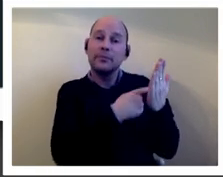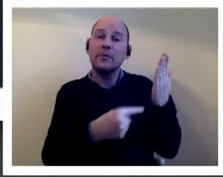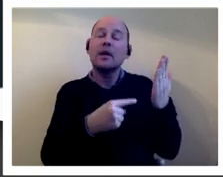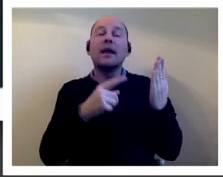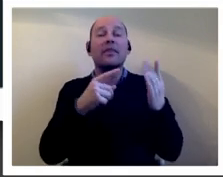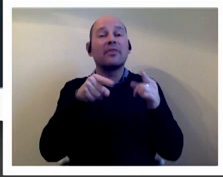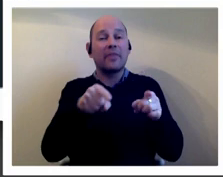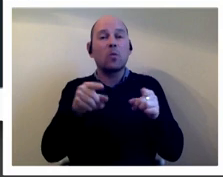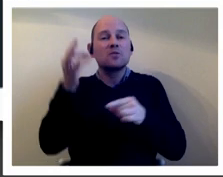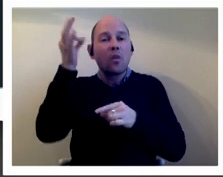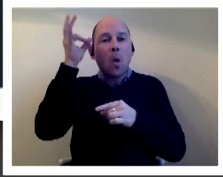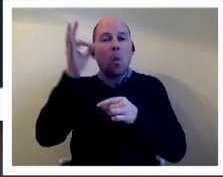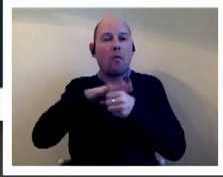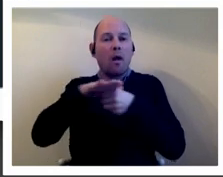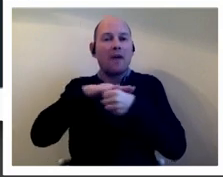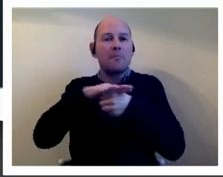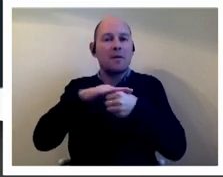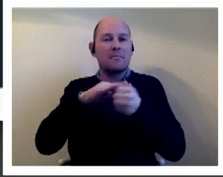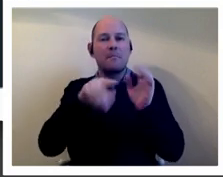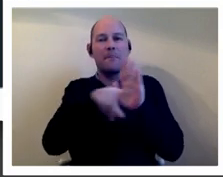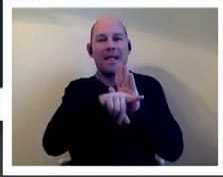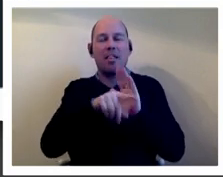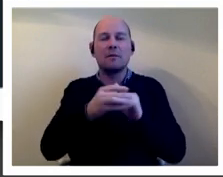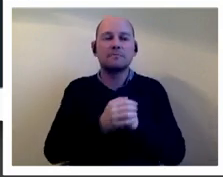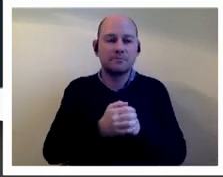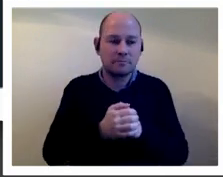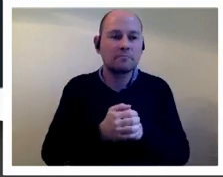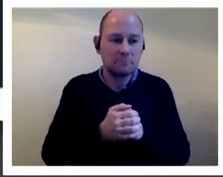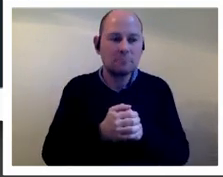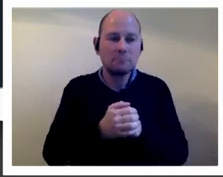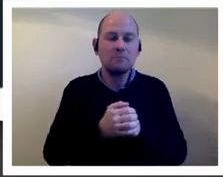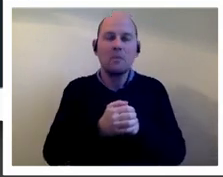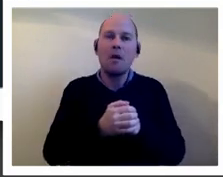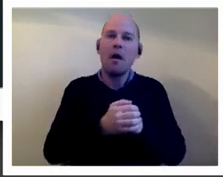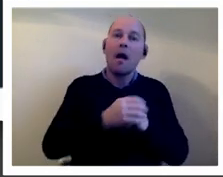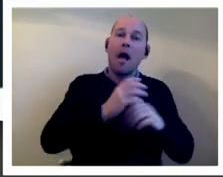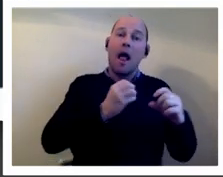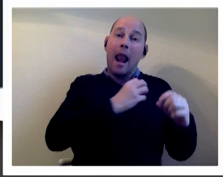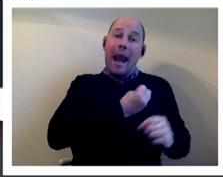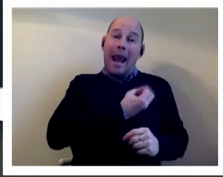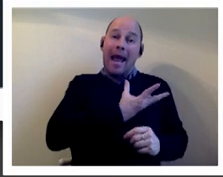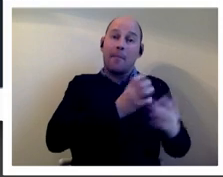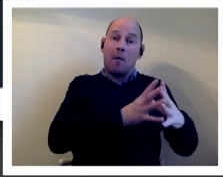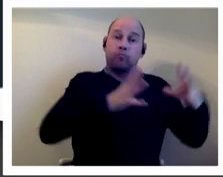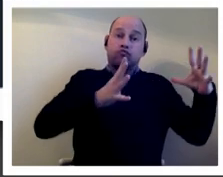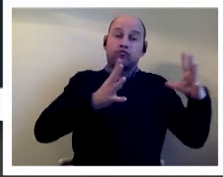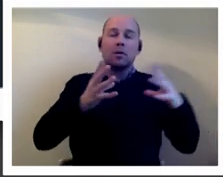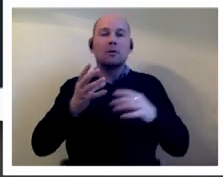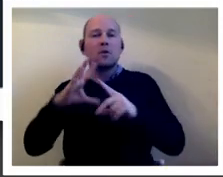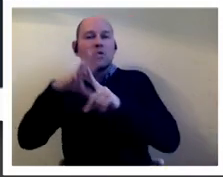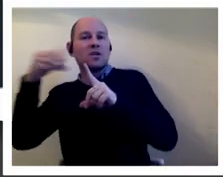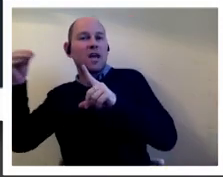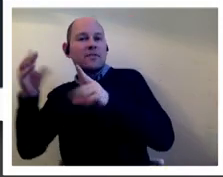now labor had 418 seats the tories had 171 seats so what possibly could go wrong